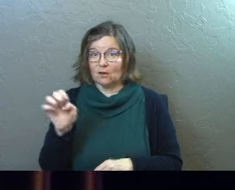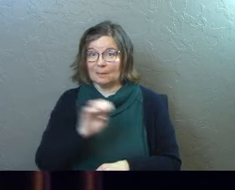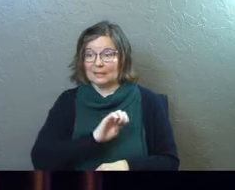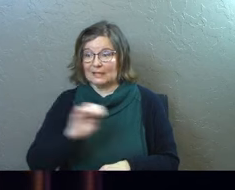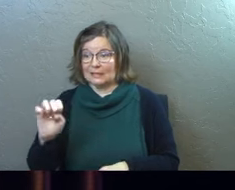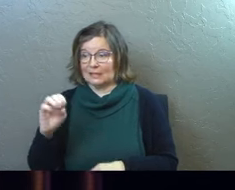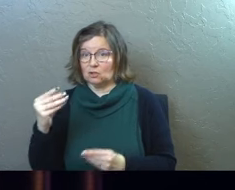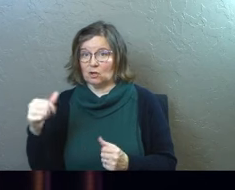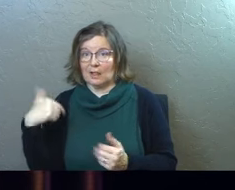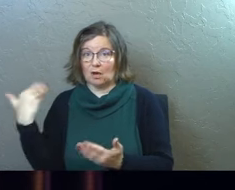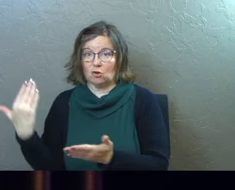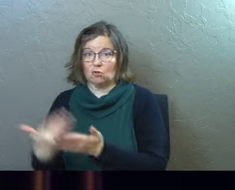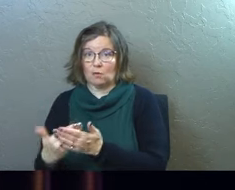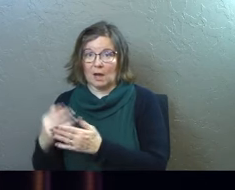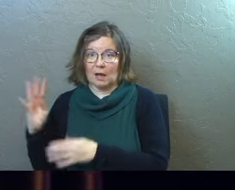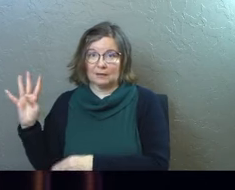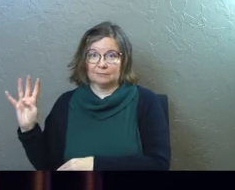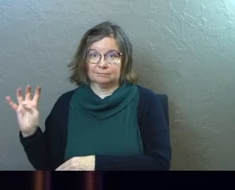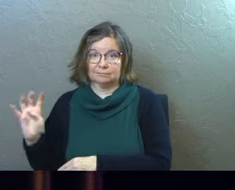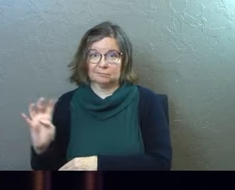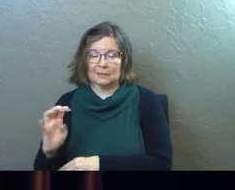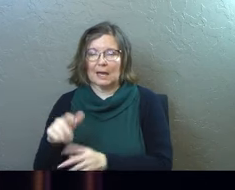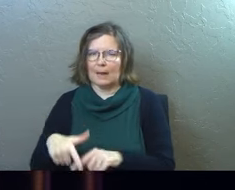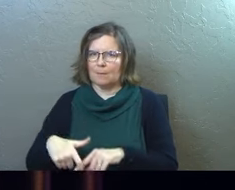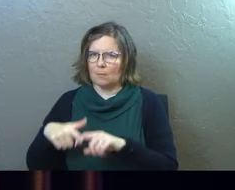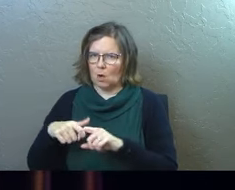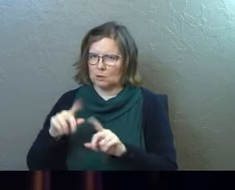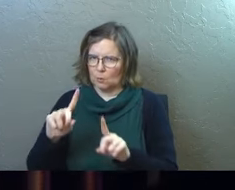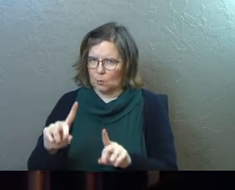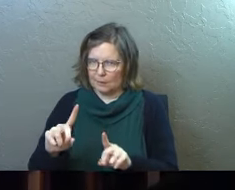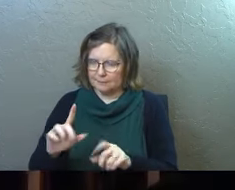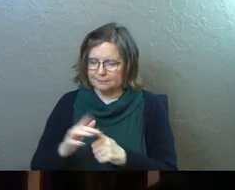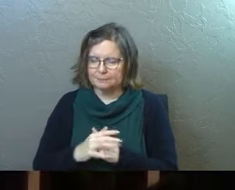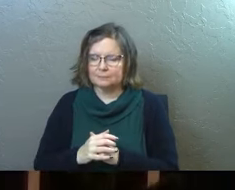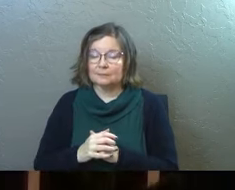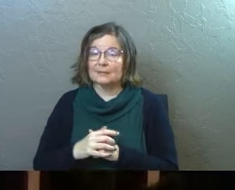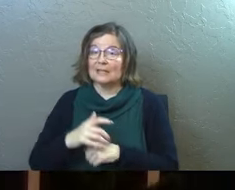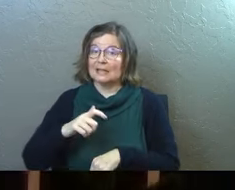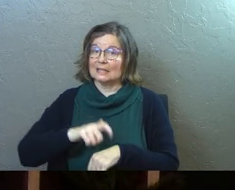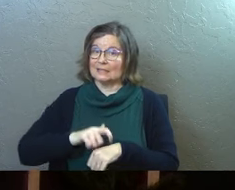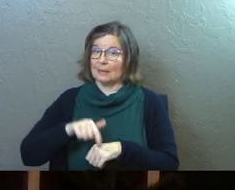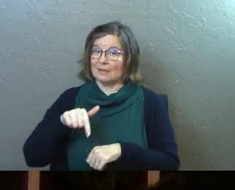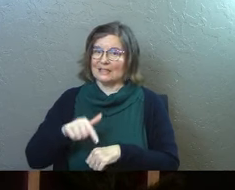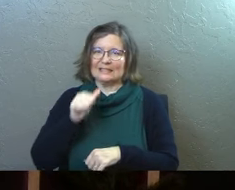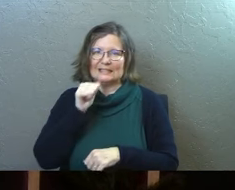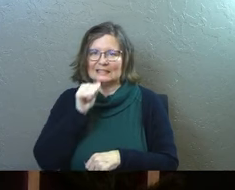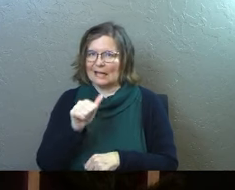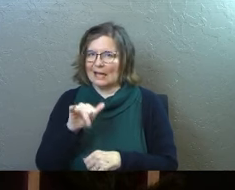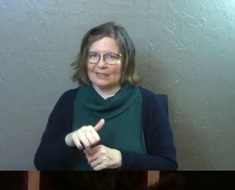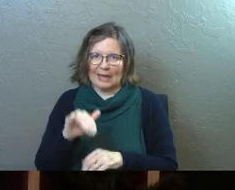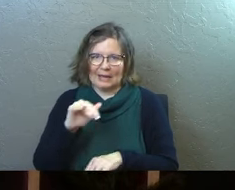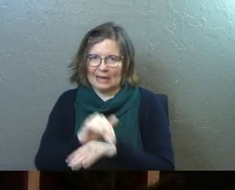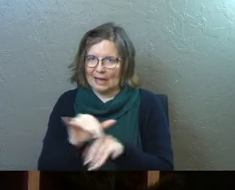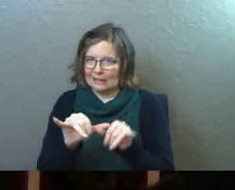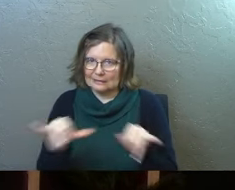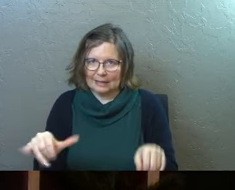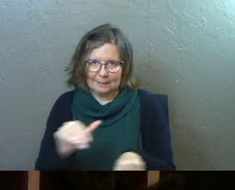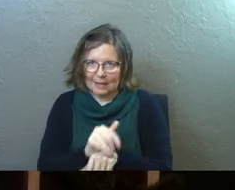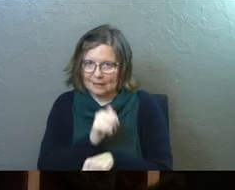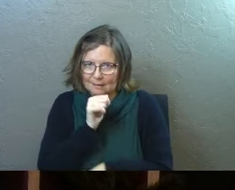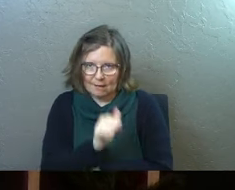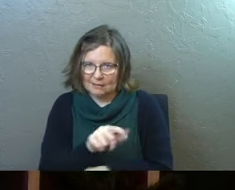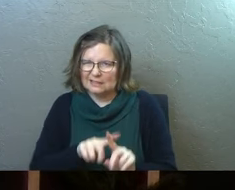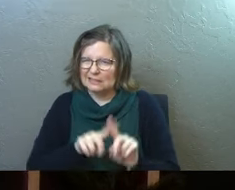Eastern lands arrived in Jerusalem asking, I'm to pause this real quick right there. The timing of this, this is not that night, by the way,